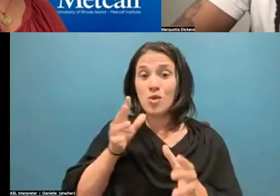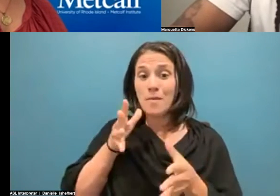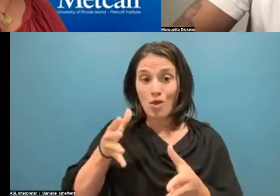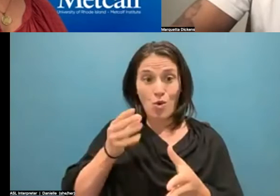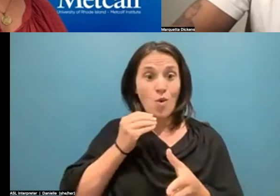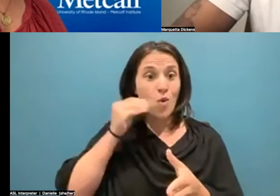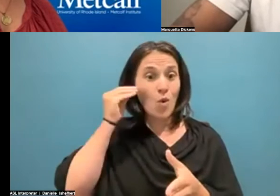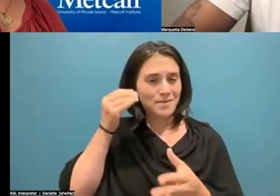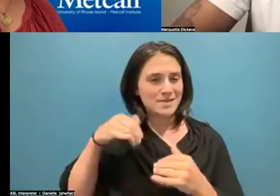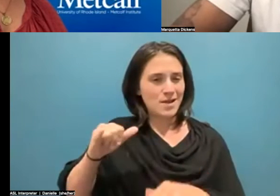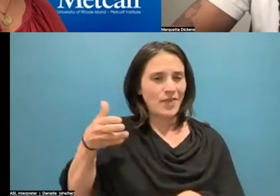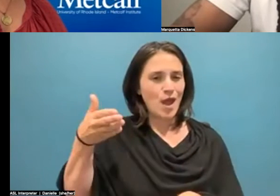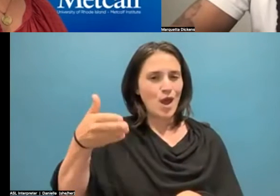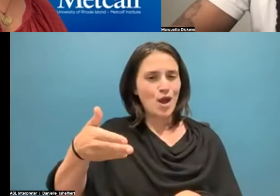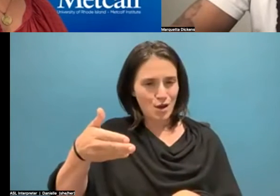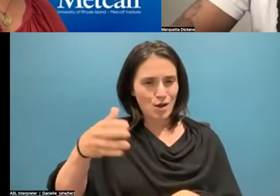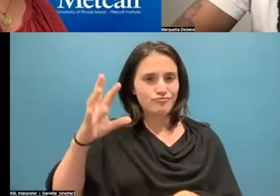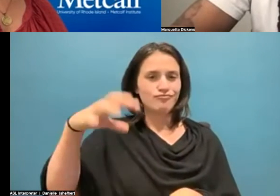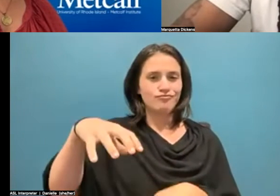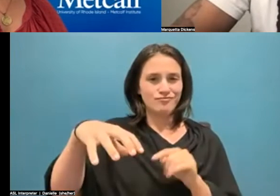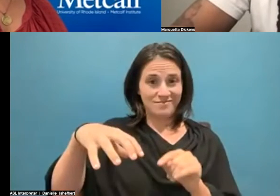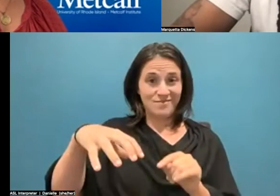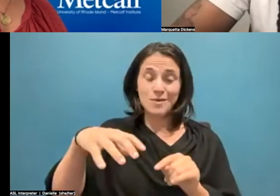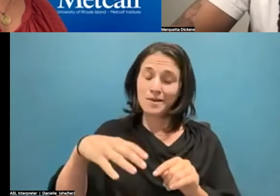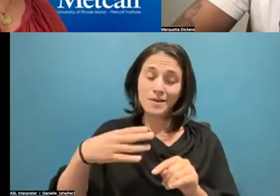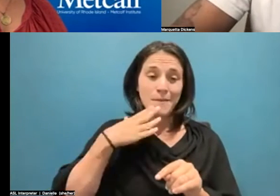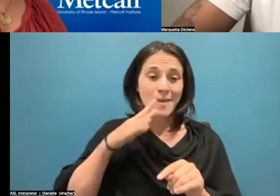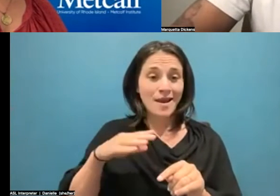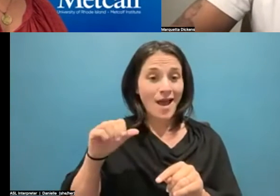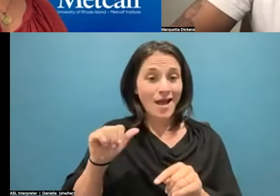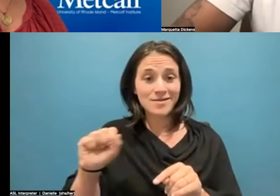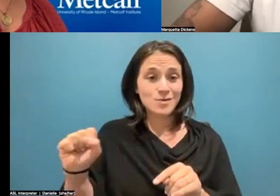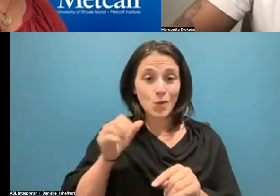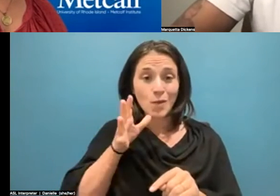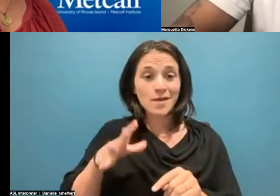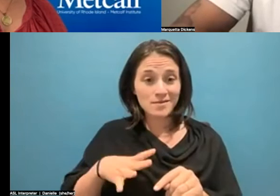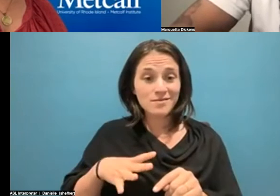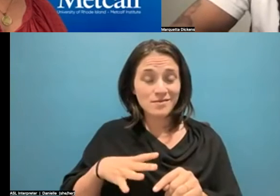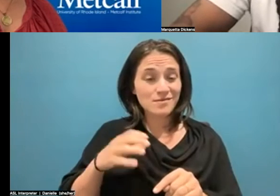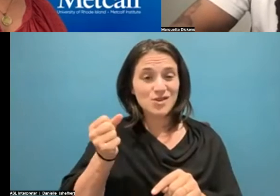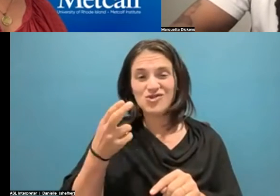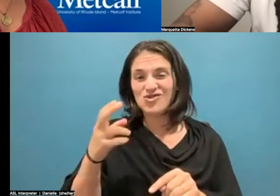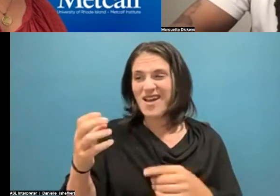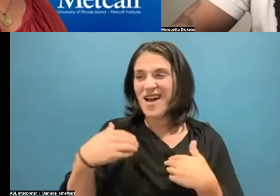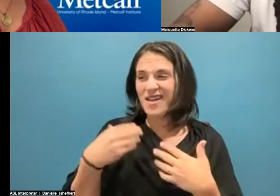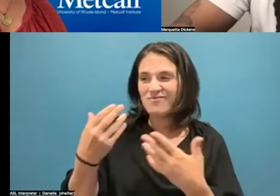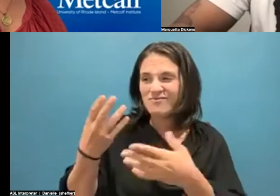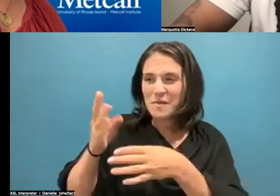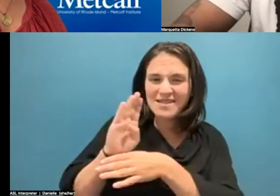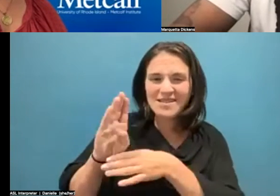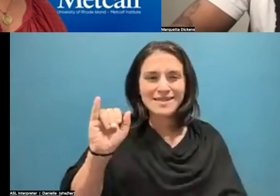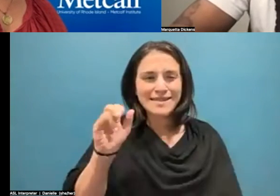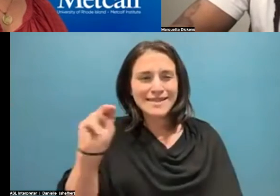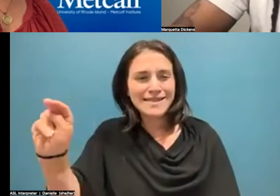entrepreneur. Excuse my French, a pretty badass woman. You know, she held lodging. She had her own business, her own